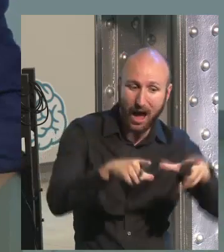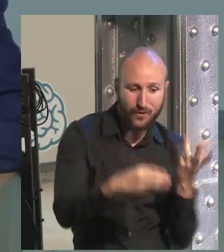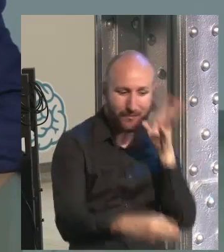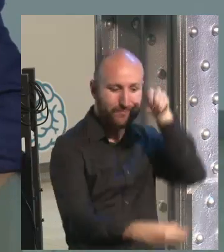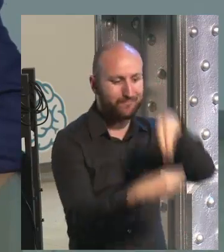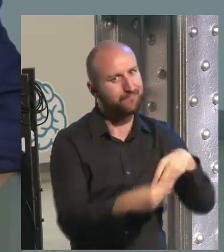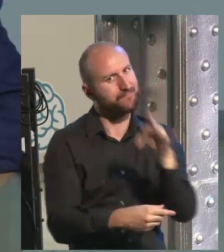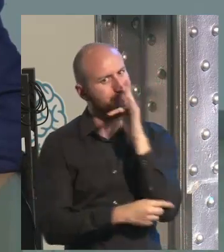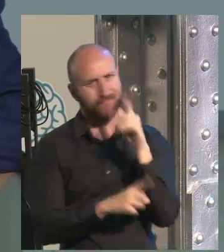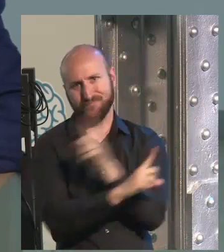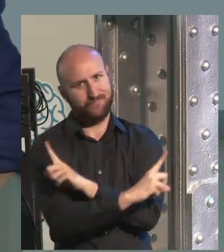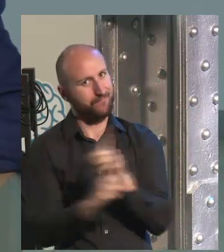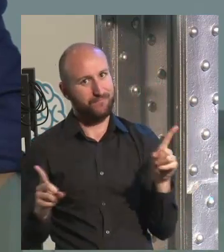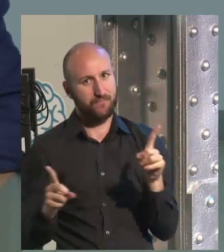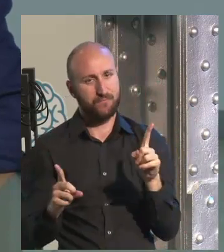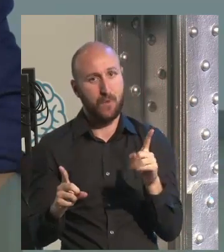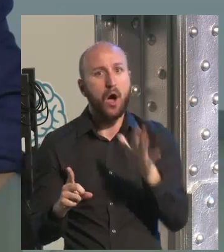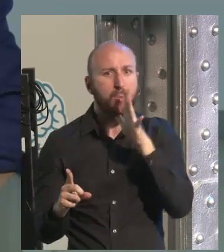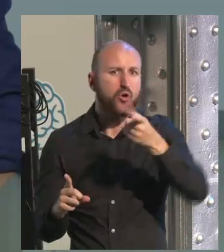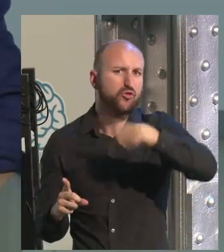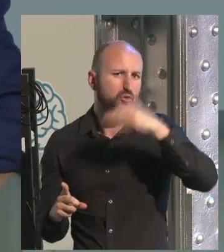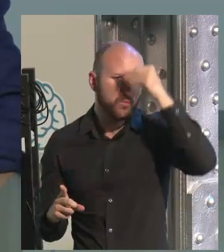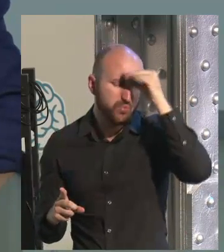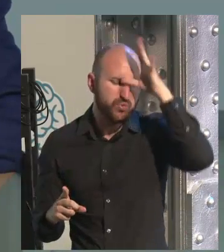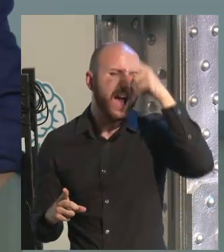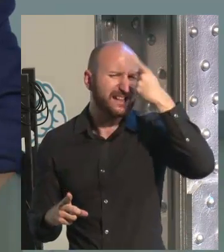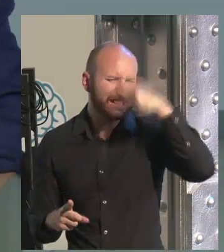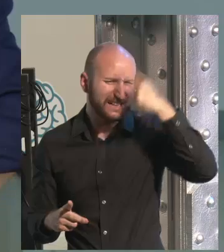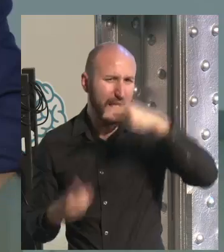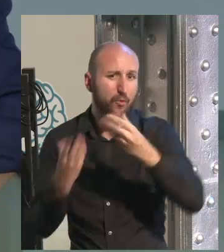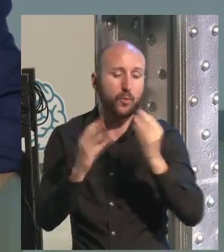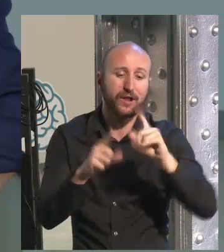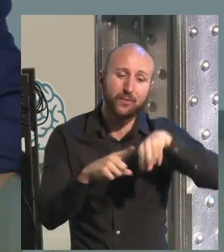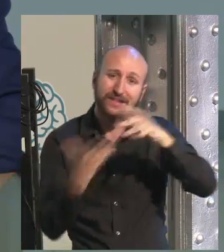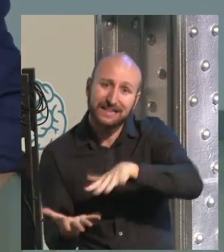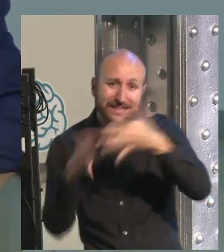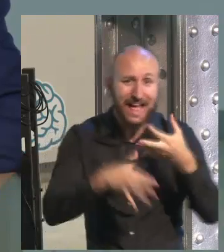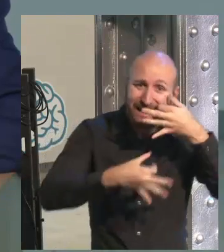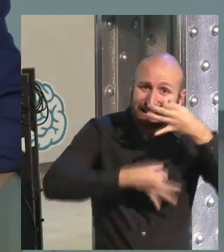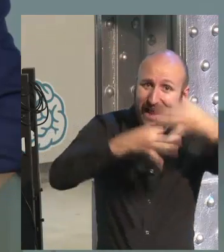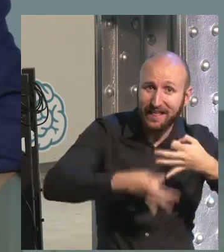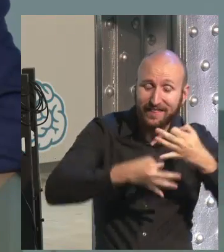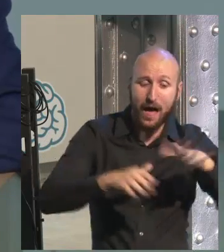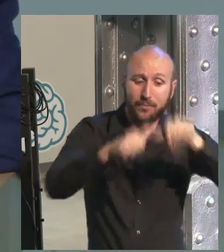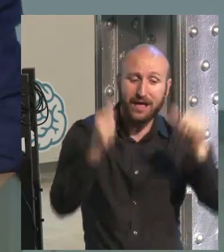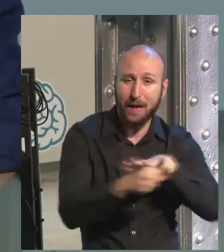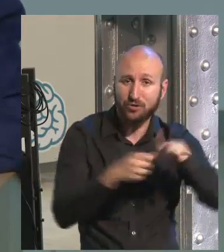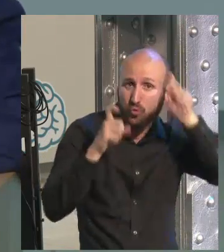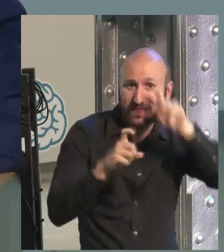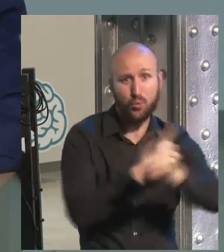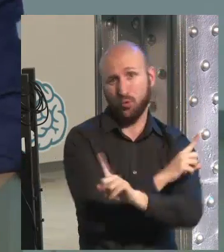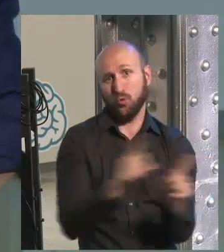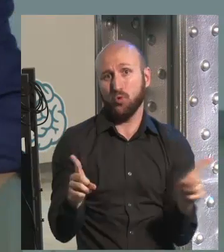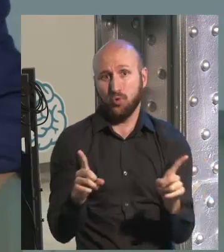come to implement this technique. Because we know a lot, but we do not know how to implement